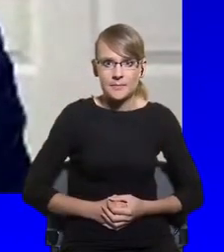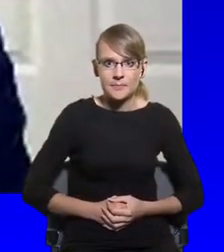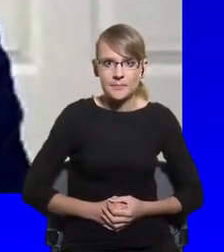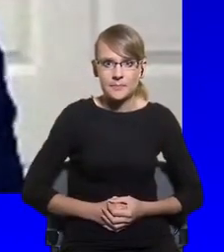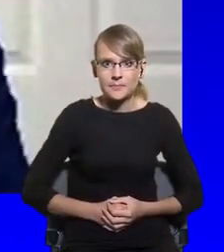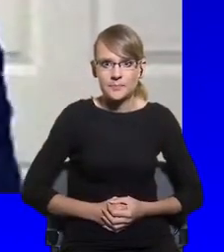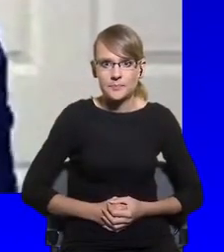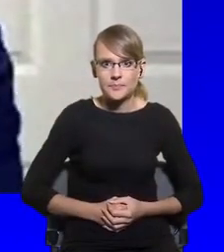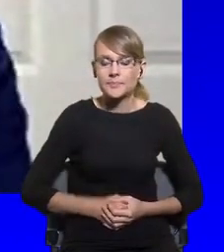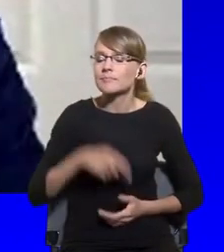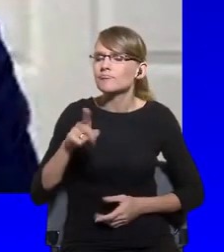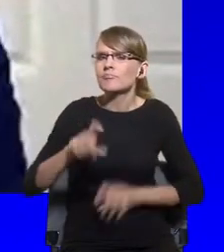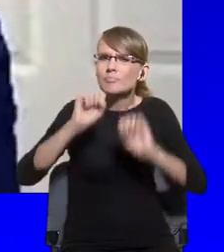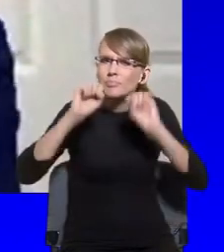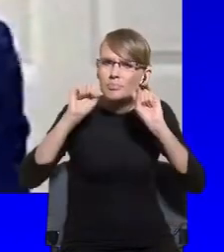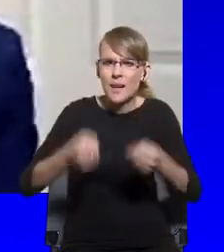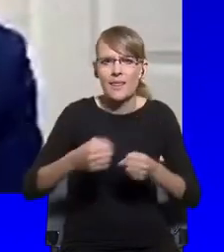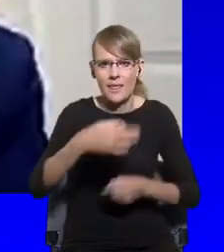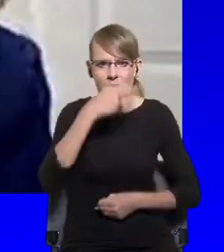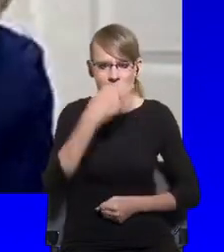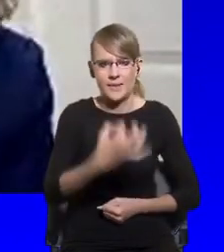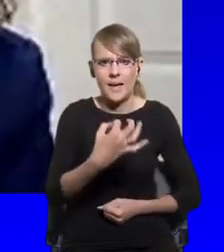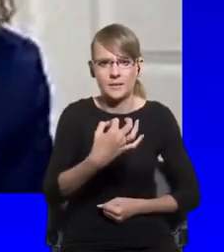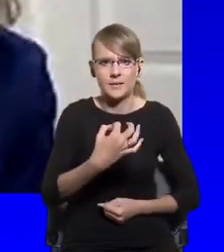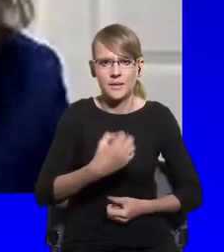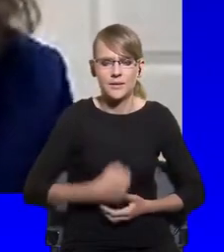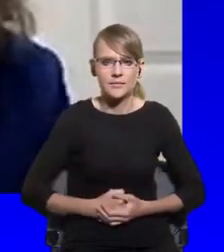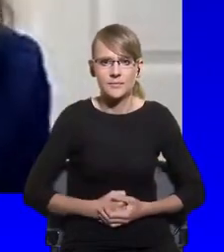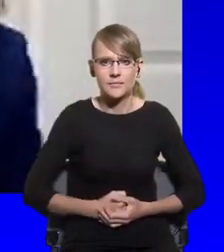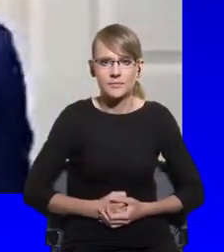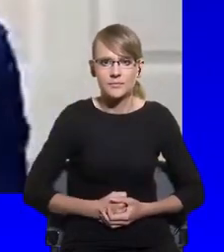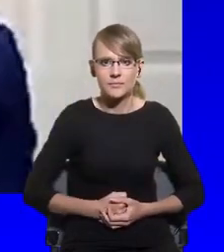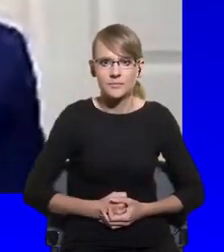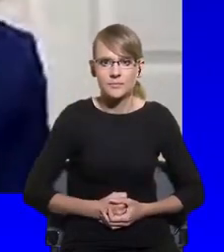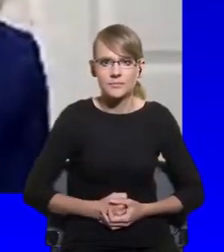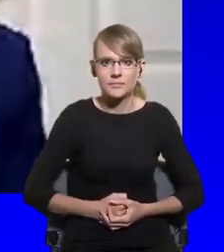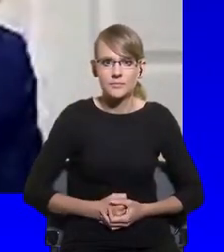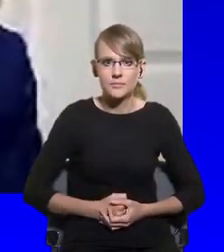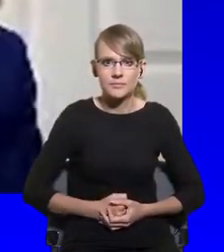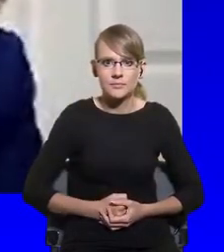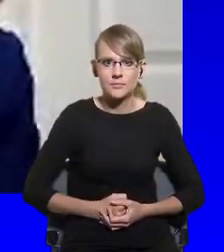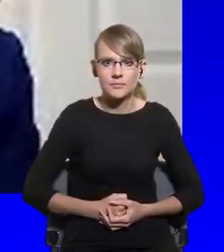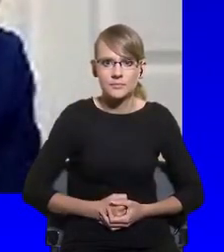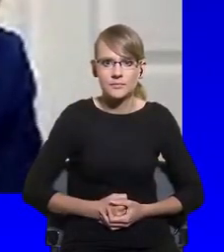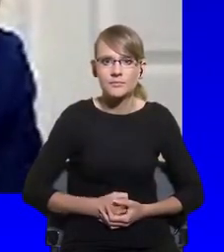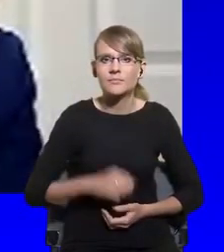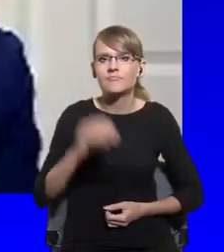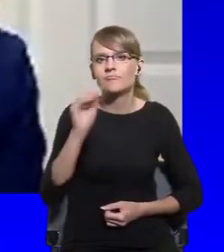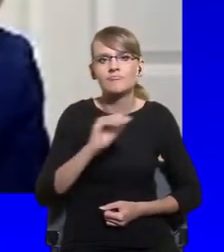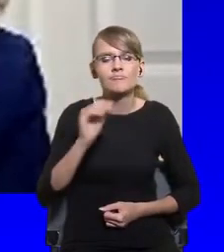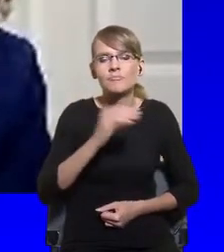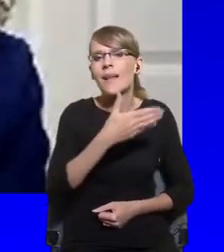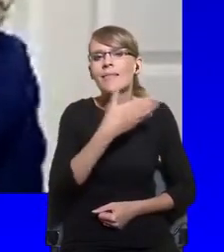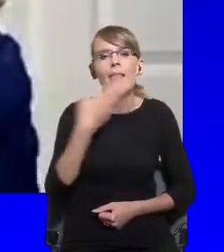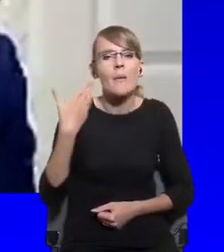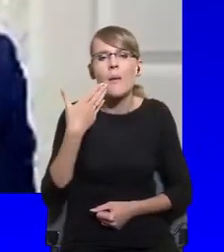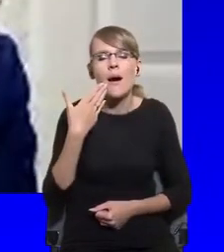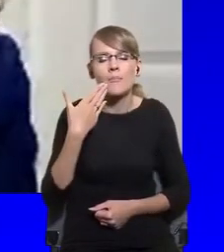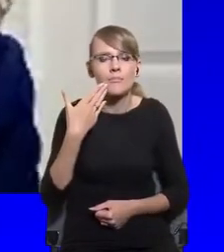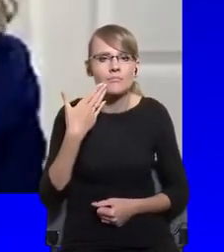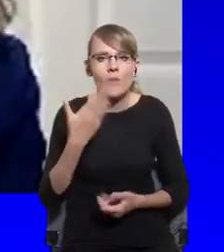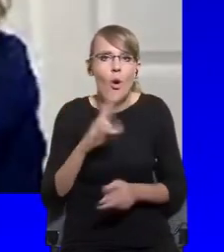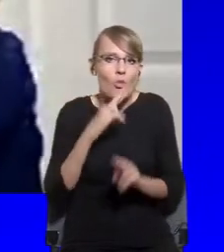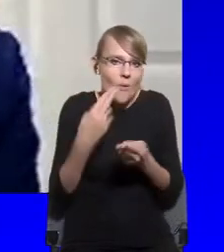I'm afraid it's still premature, I don't have yet a definite answer to that, is really whether this pandemic